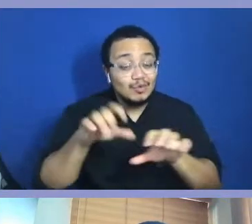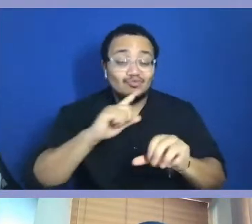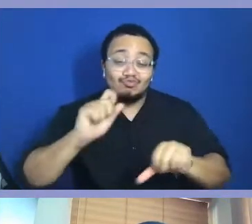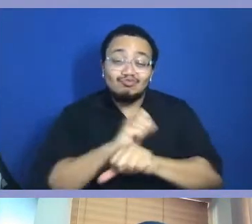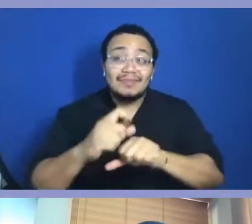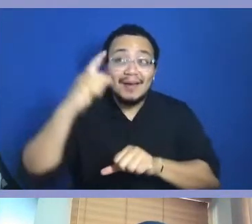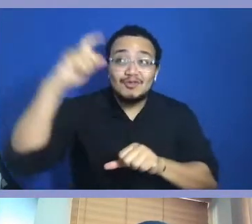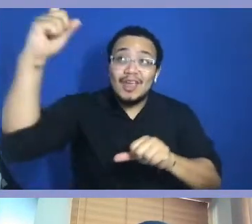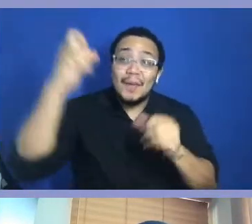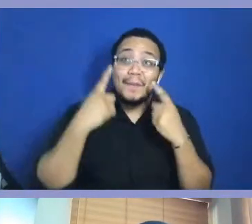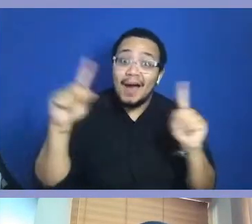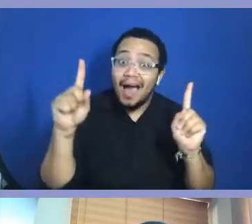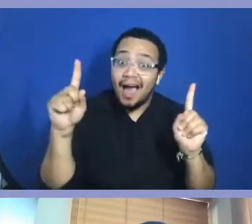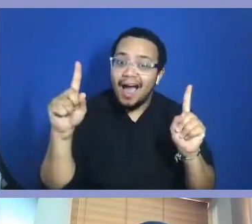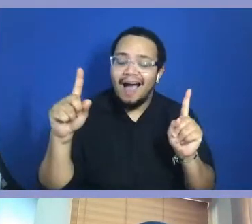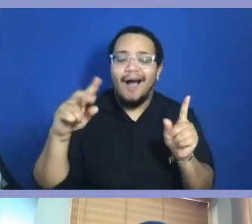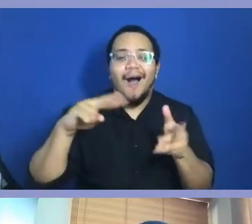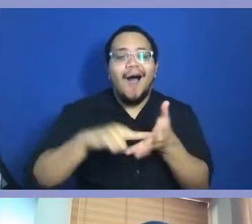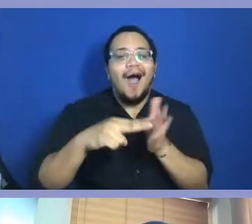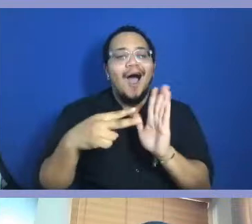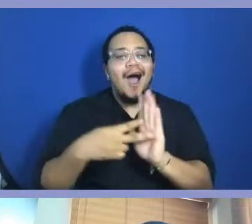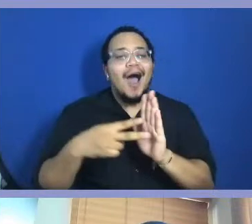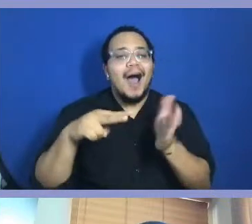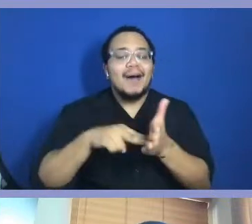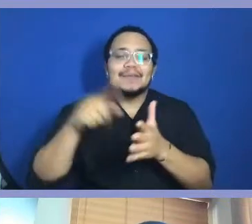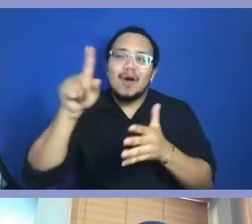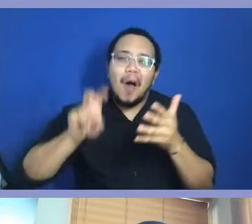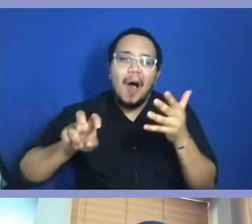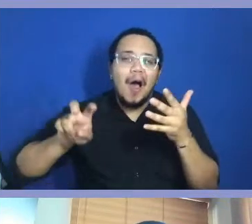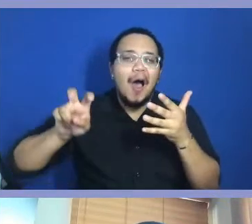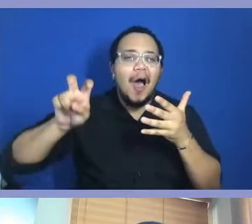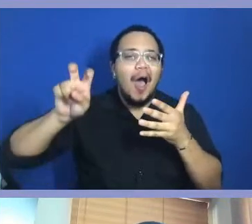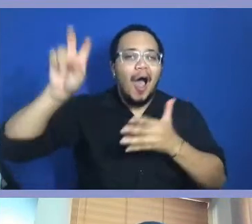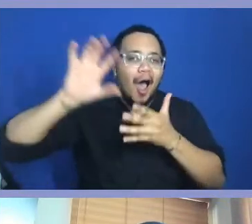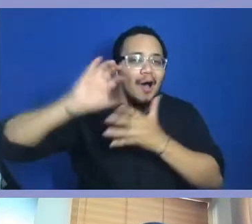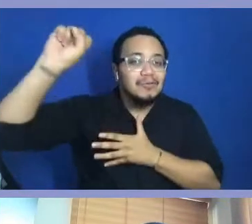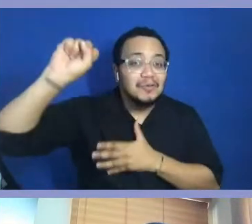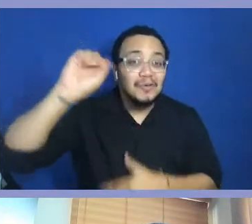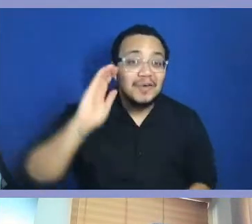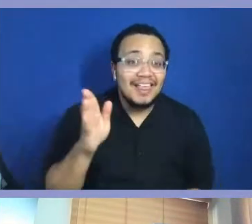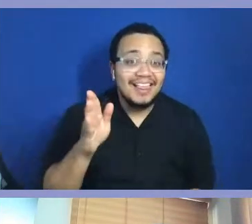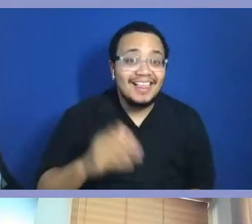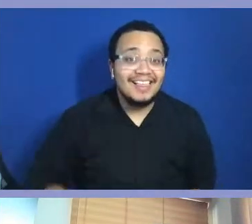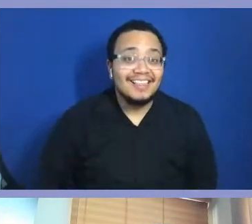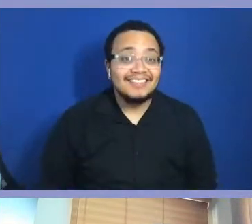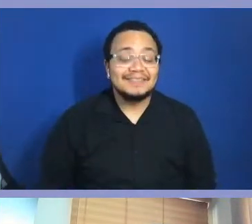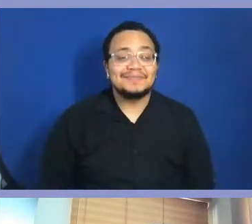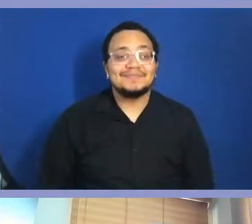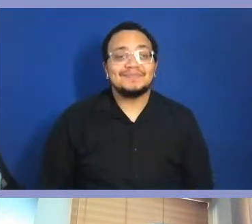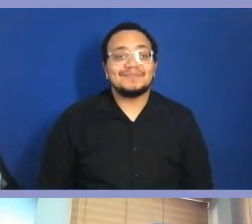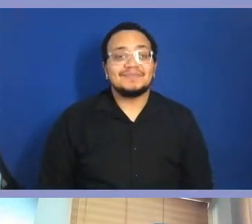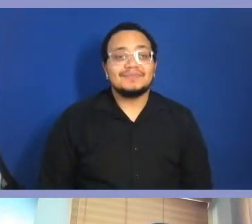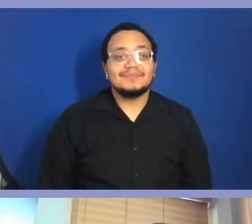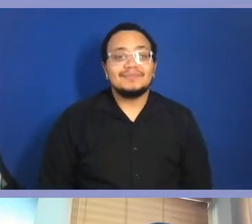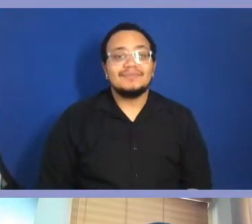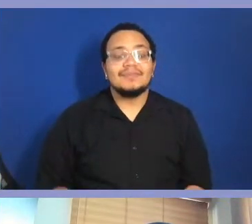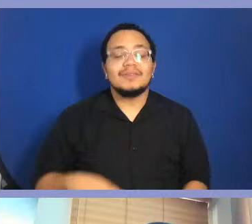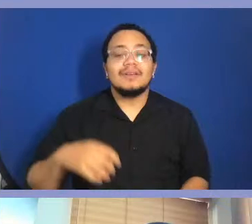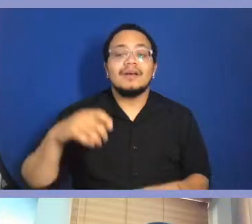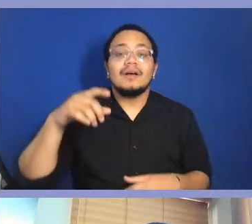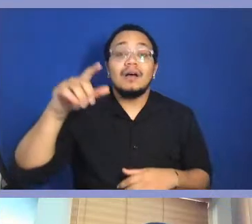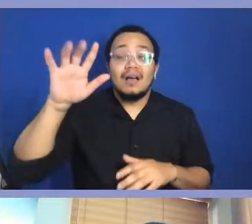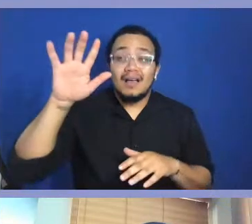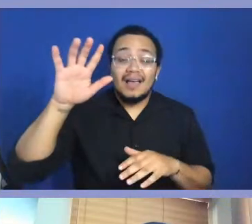you're on a next level going up, up and up. The only thing blocking out of space